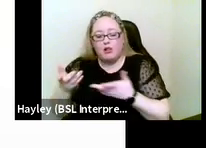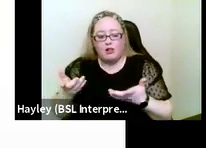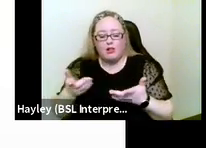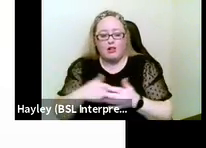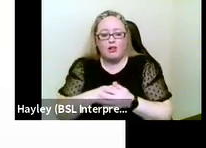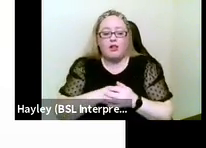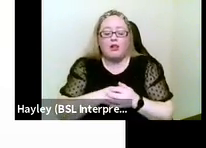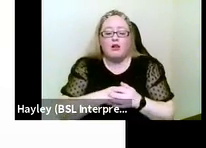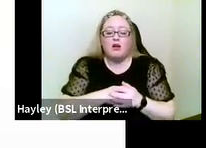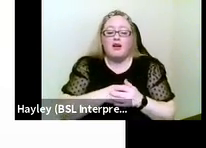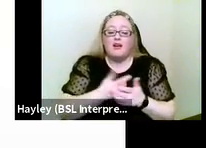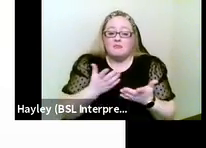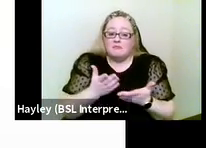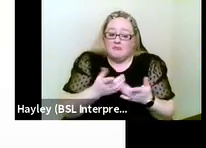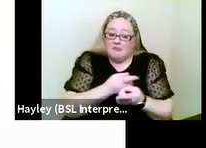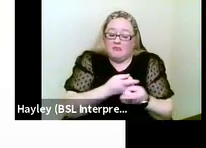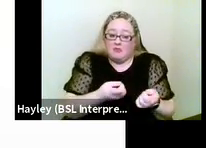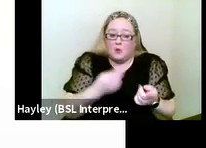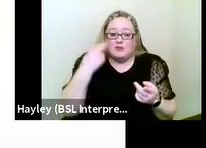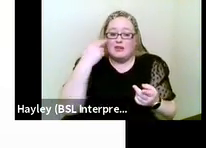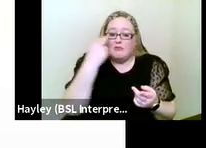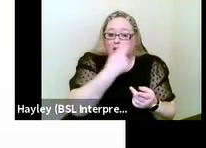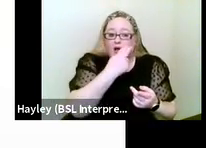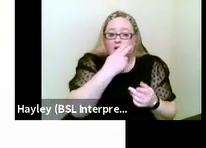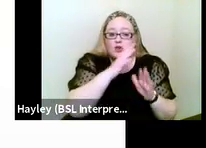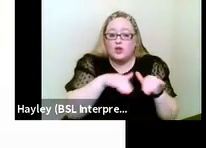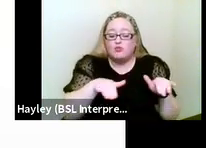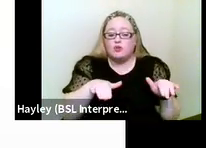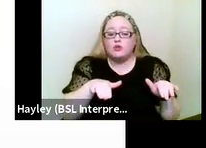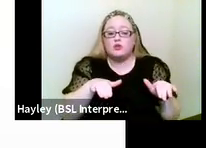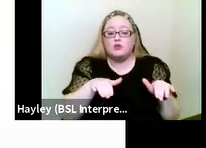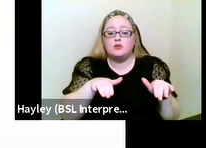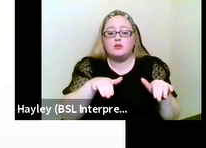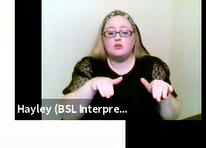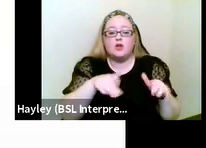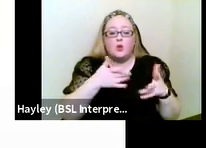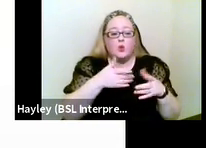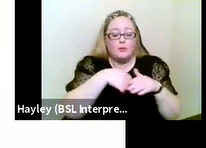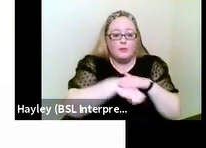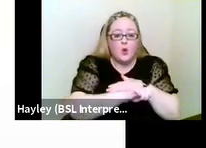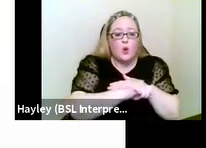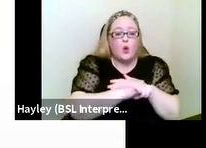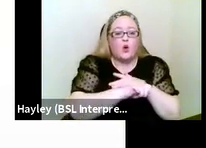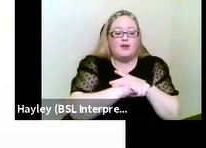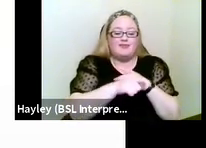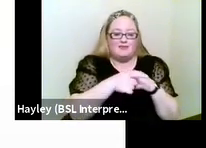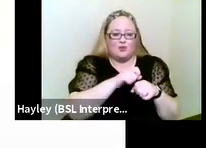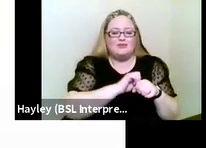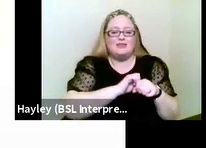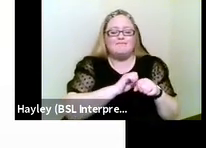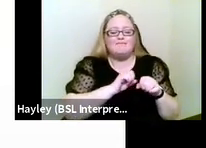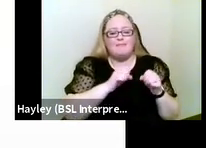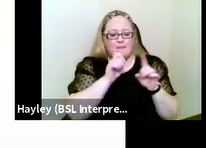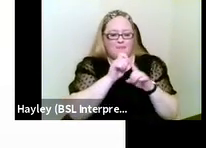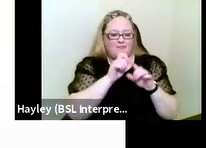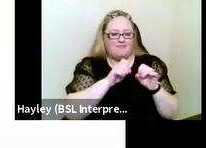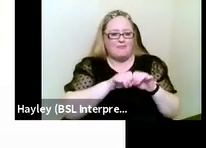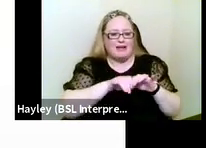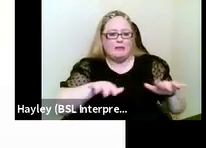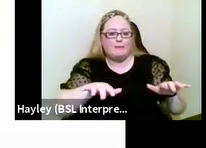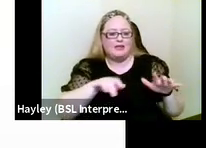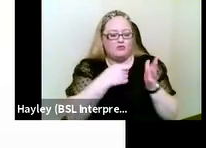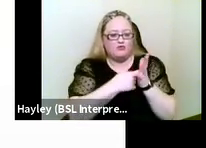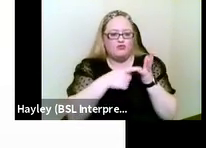were born during interesting, isn't it? A pandemic, the rubella pandemic of the 50s and 60s. They are getting